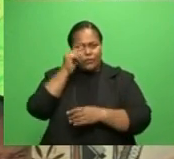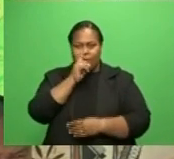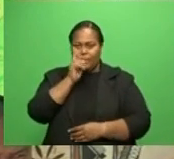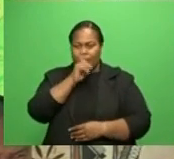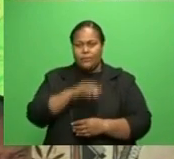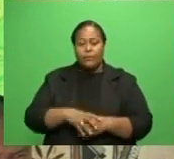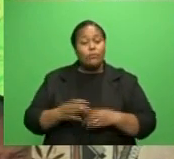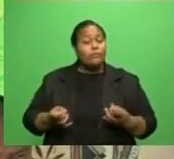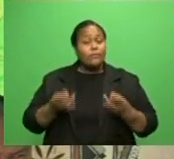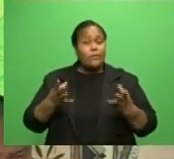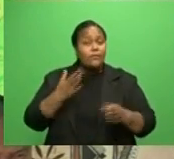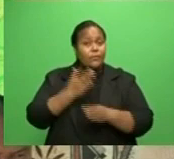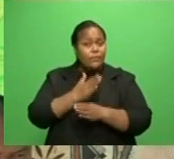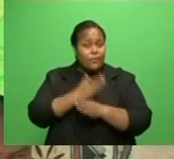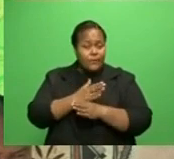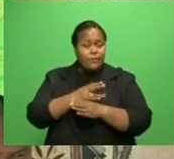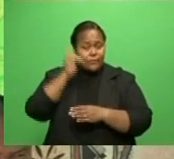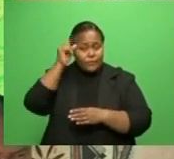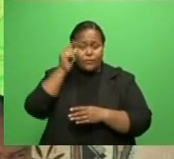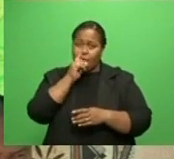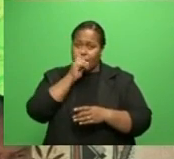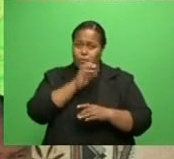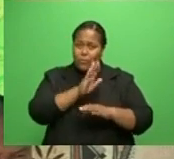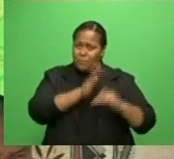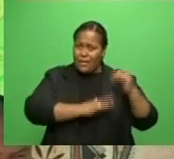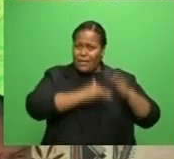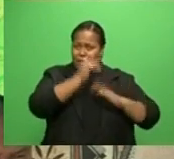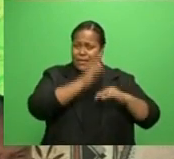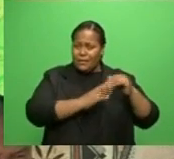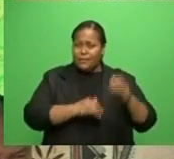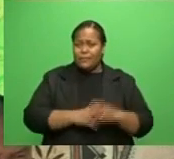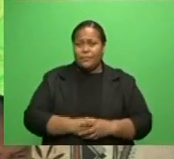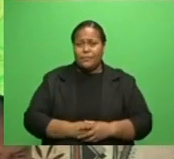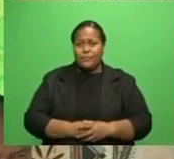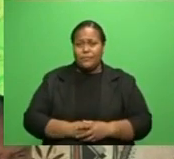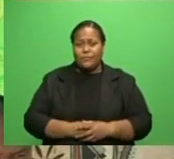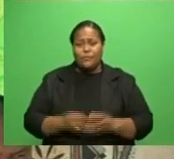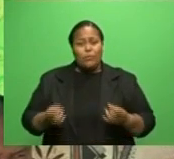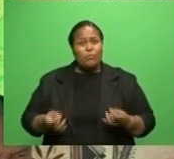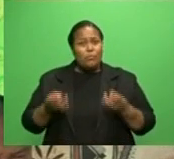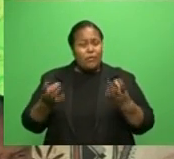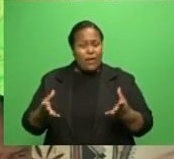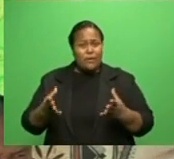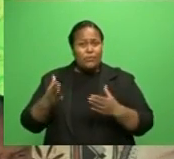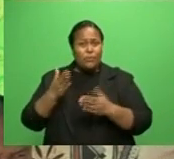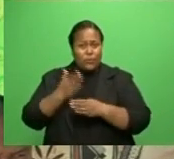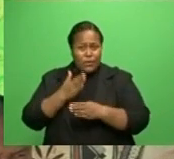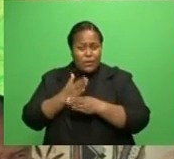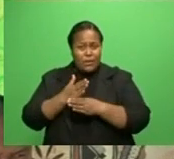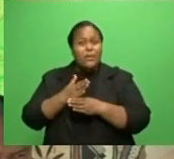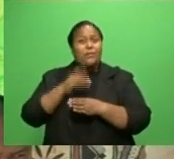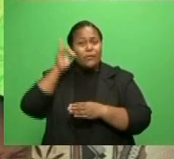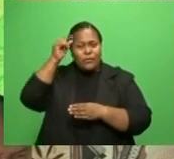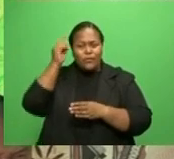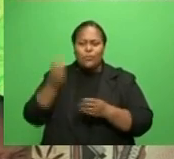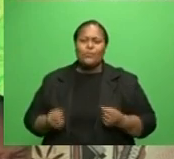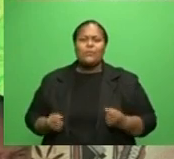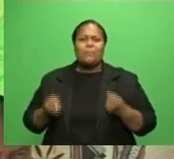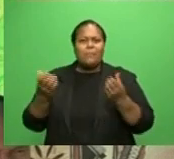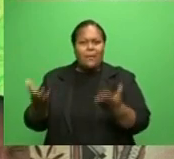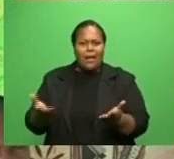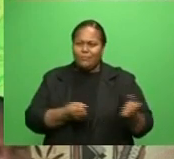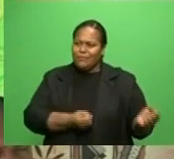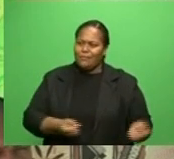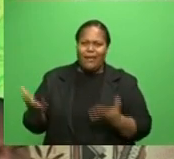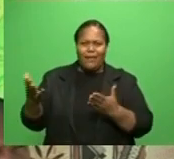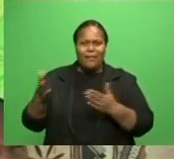jobs for Fijians who do the billing. They provide jobs for Fijians who supply billing materials and services. And